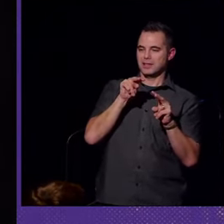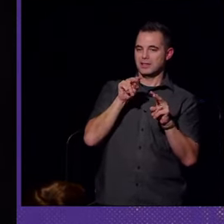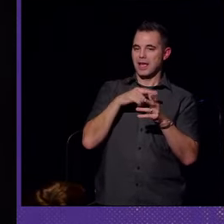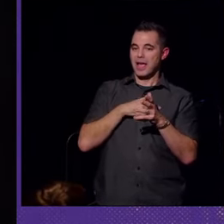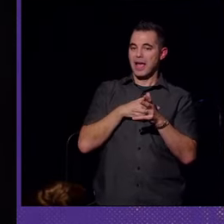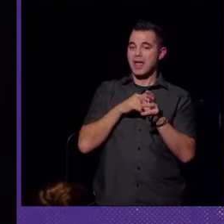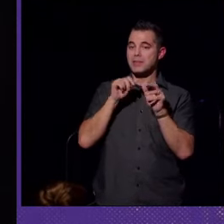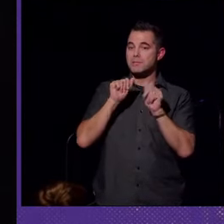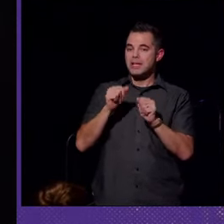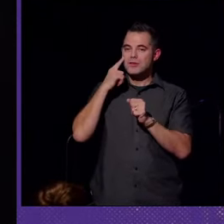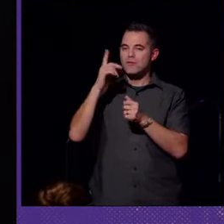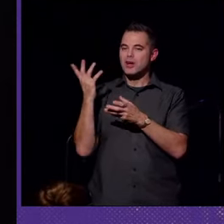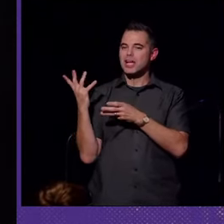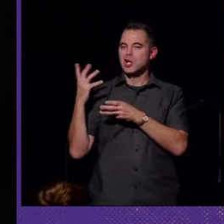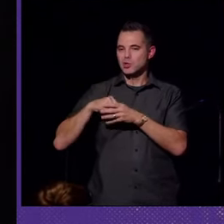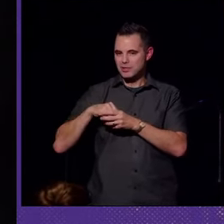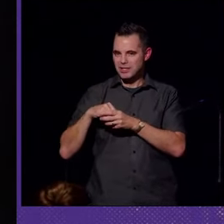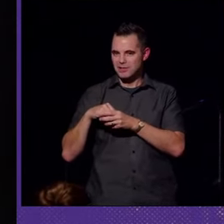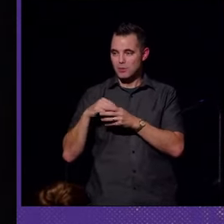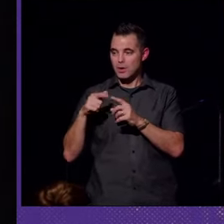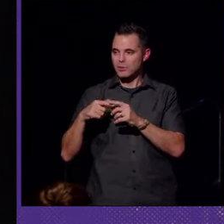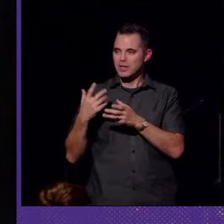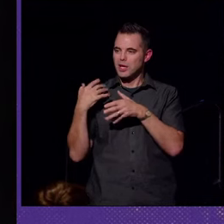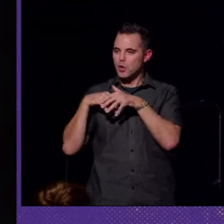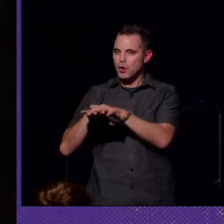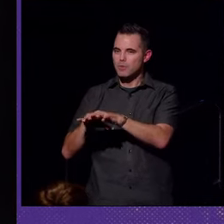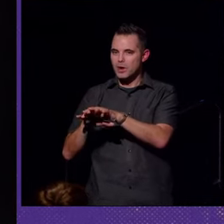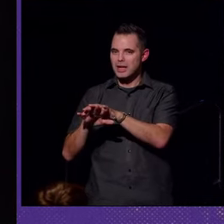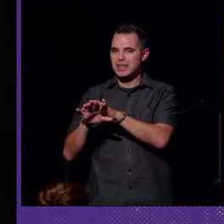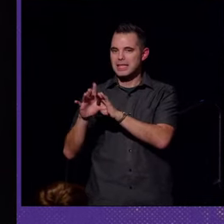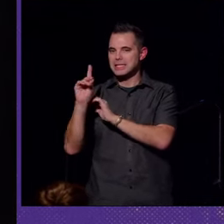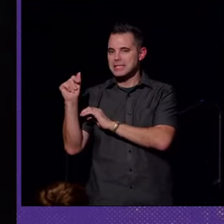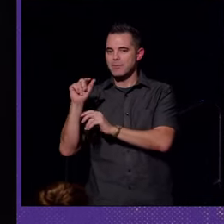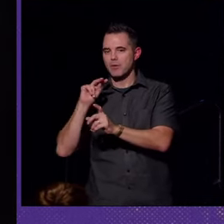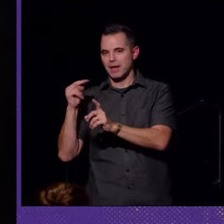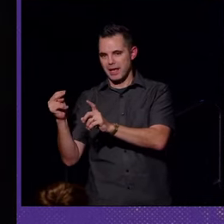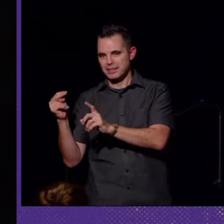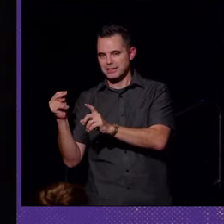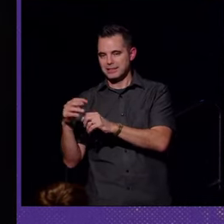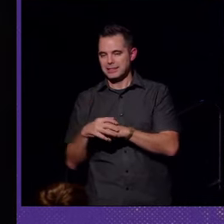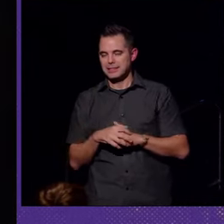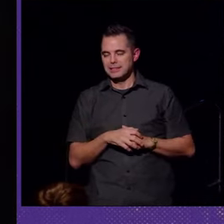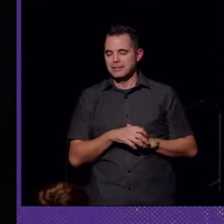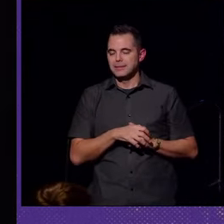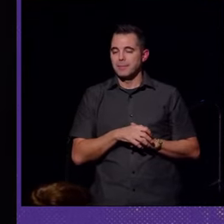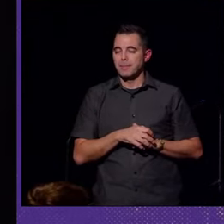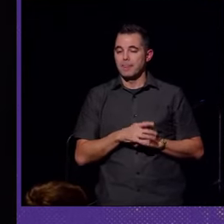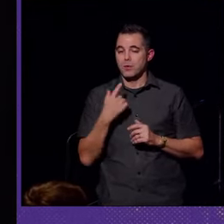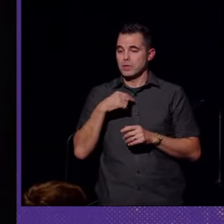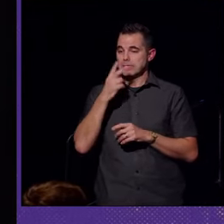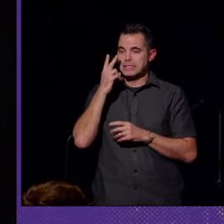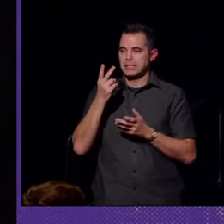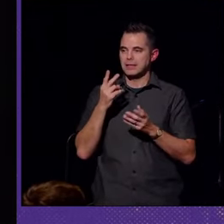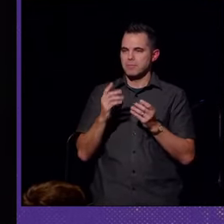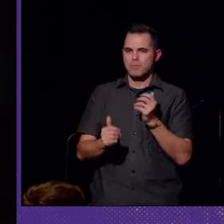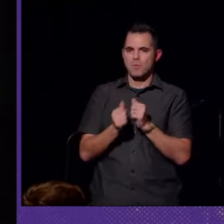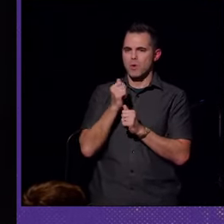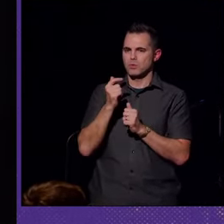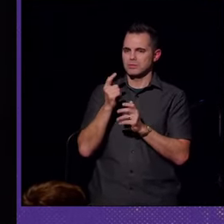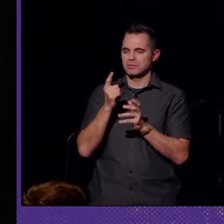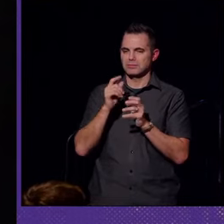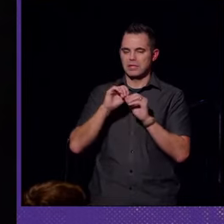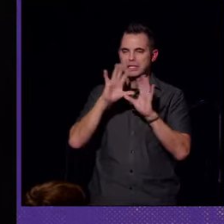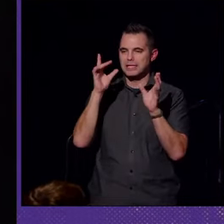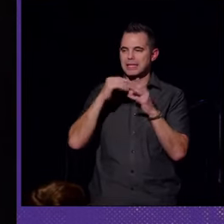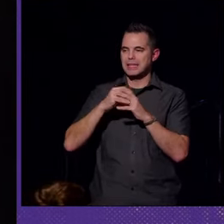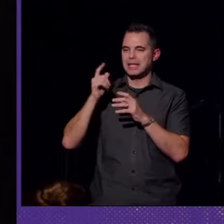potential for inclusiveness when we incorporate the disabled gaze. And we see this most assuredly in